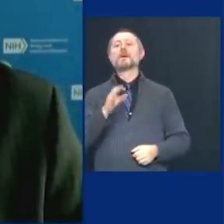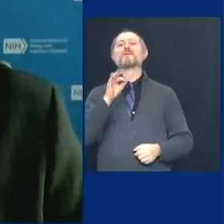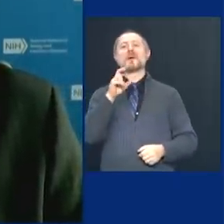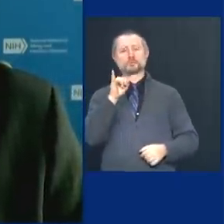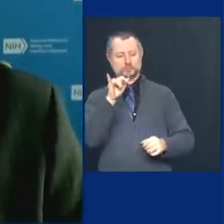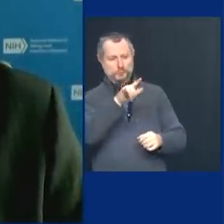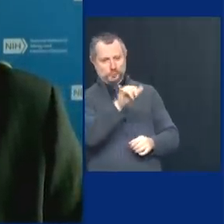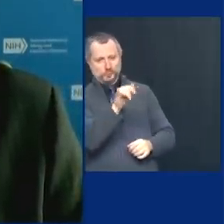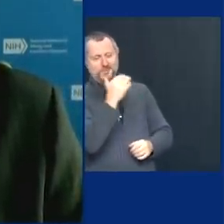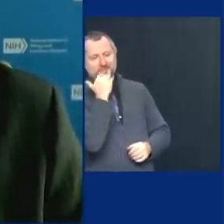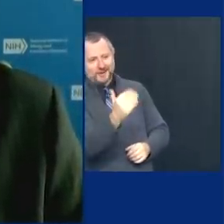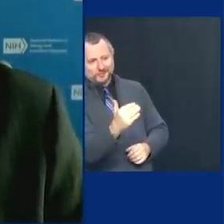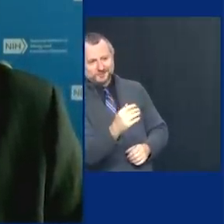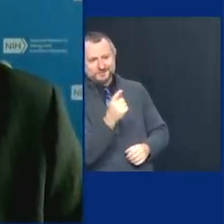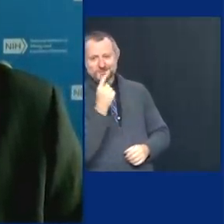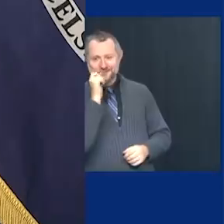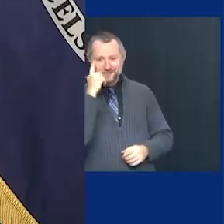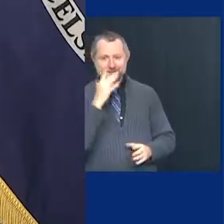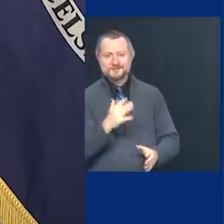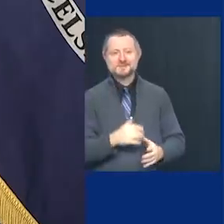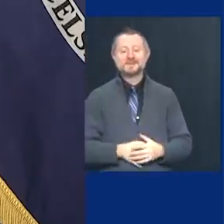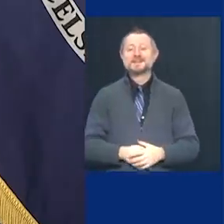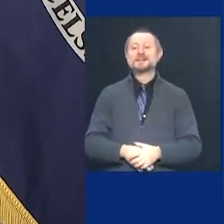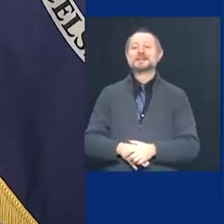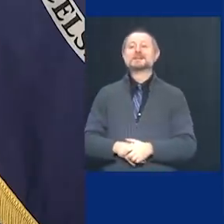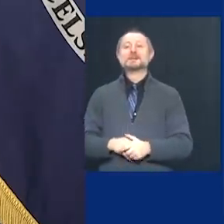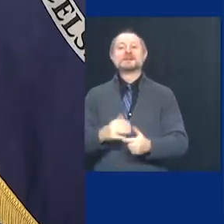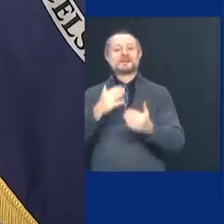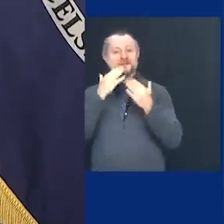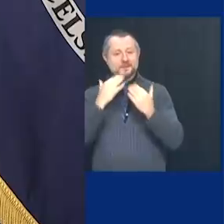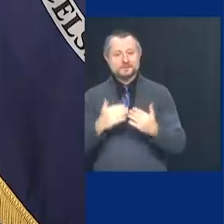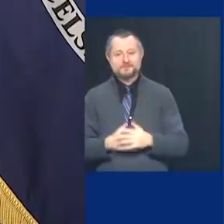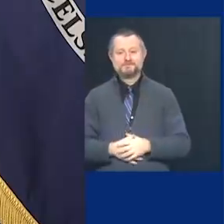lot. Appreciate it. Thank you. Thank you. Okay.